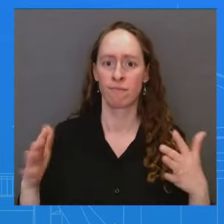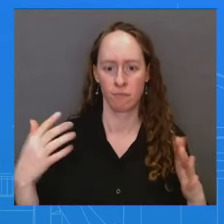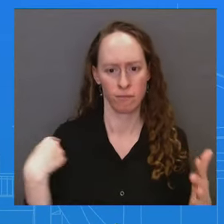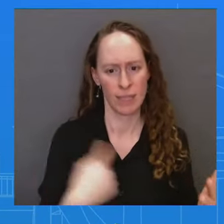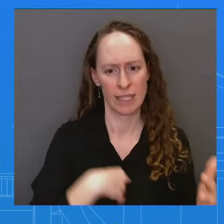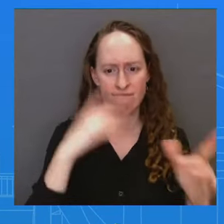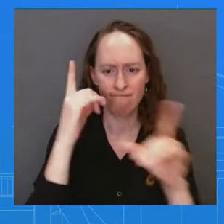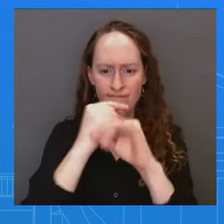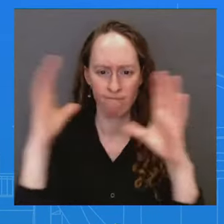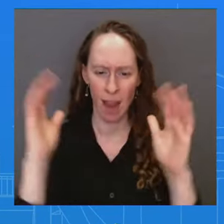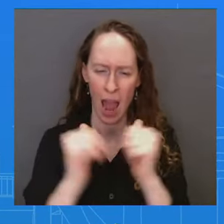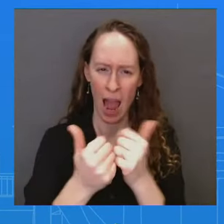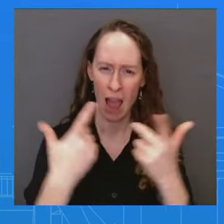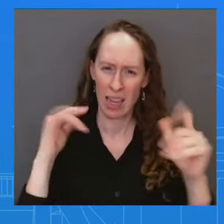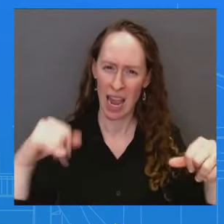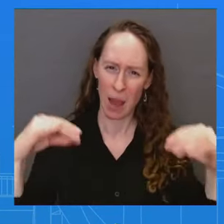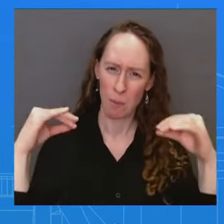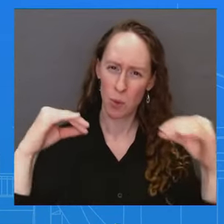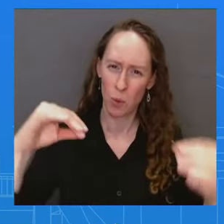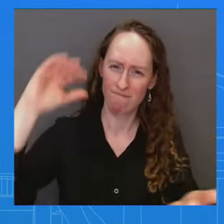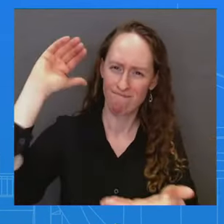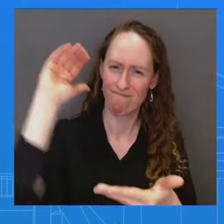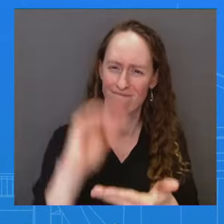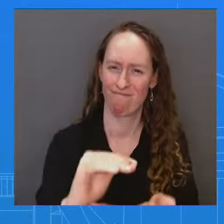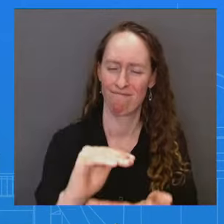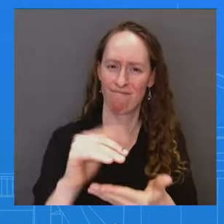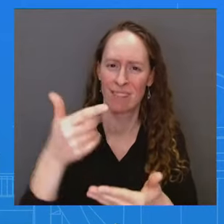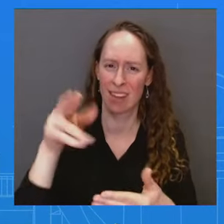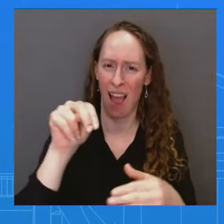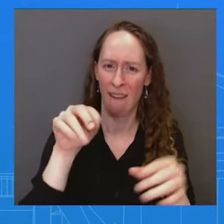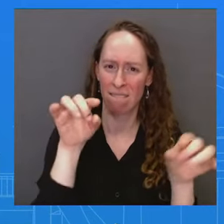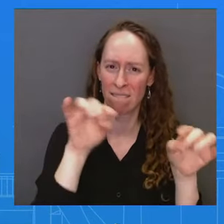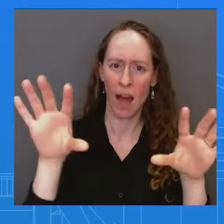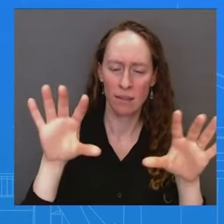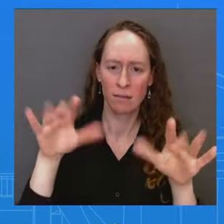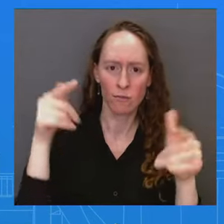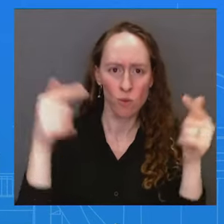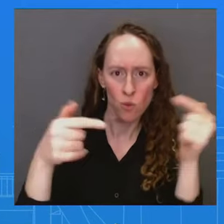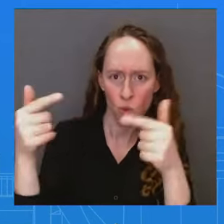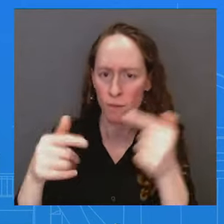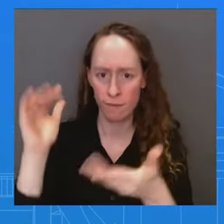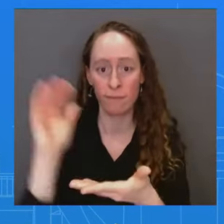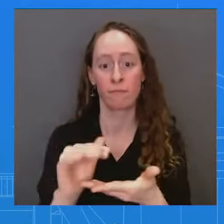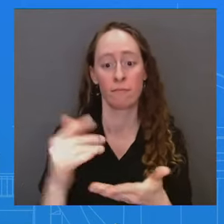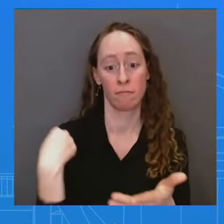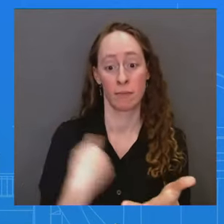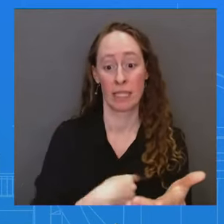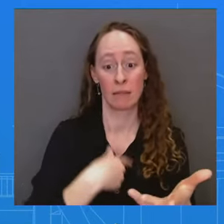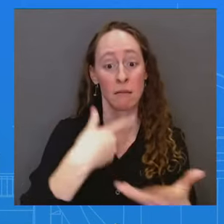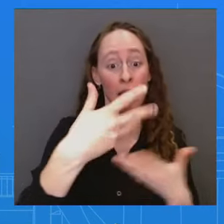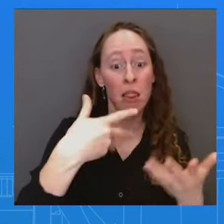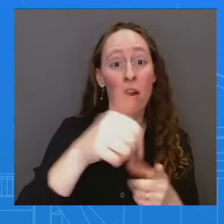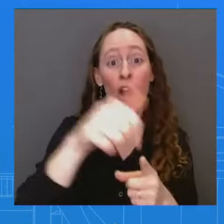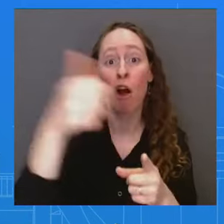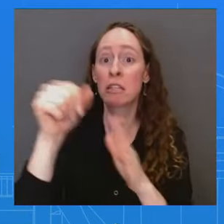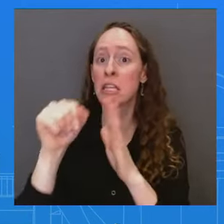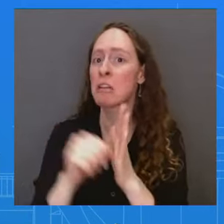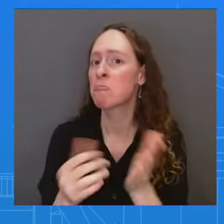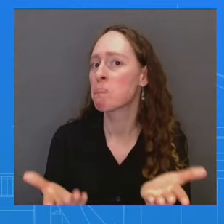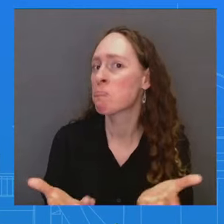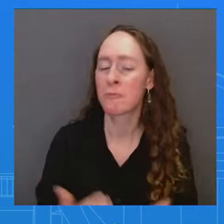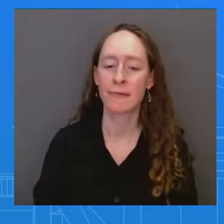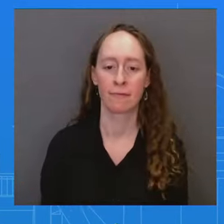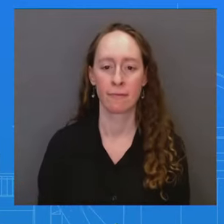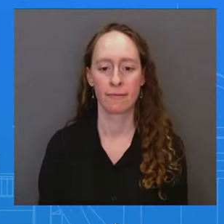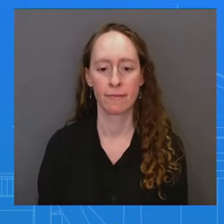I don't have any conversations to speak to about any other states doing the same. Is the president disappointed at all that that initiative hasn't, you know,